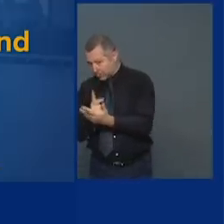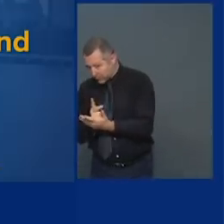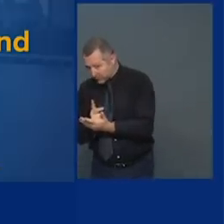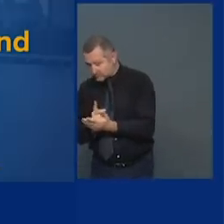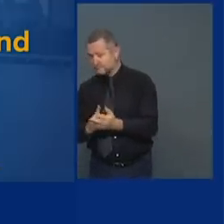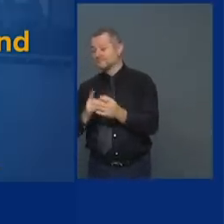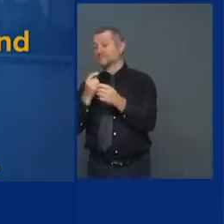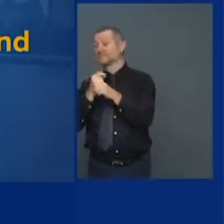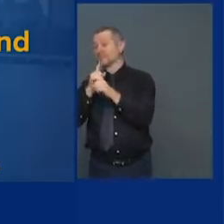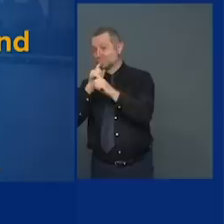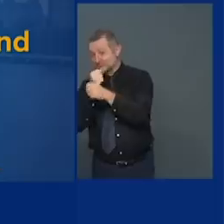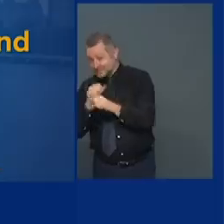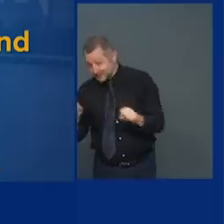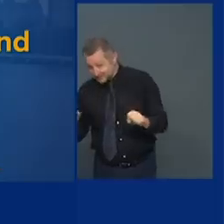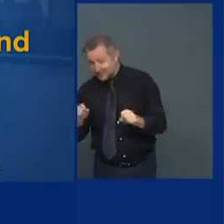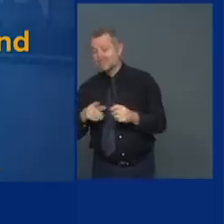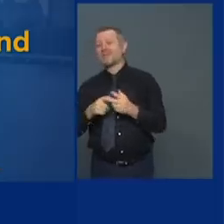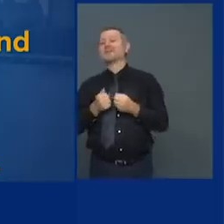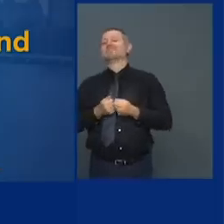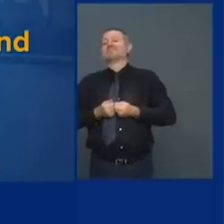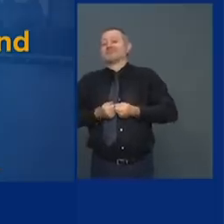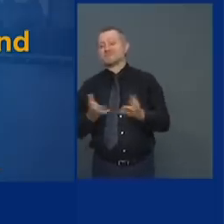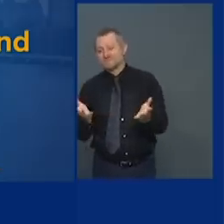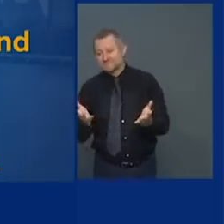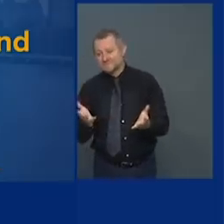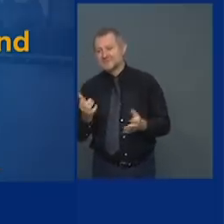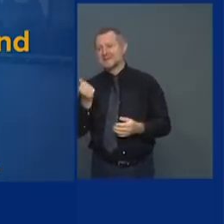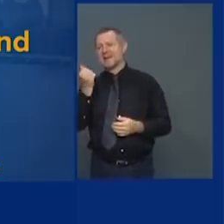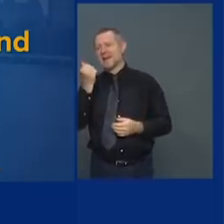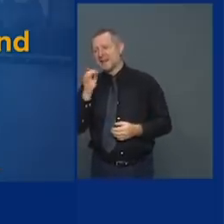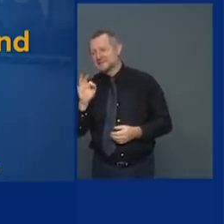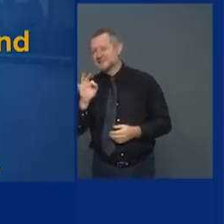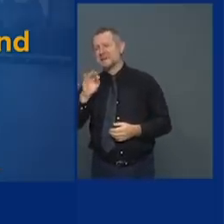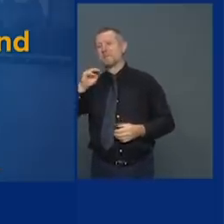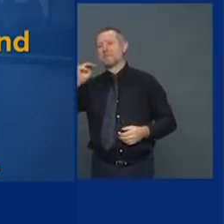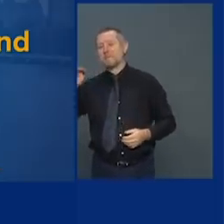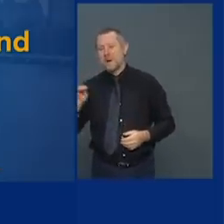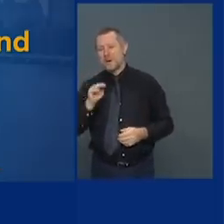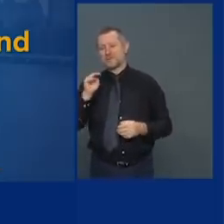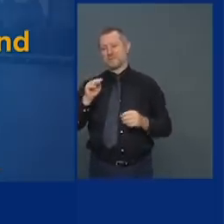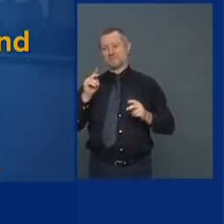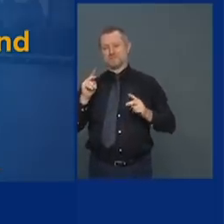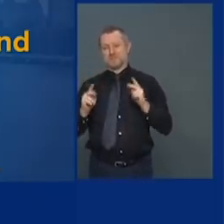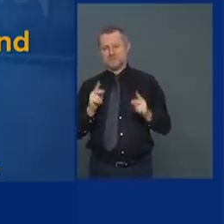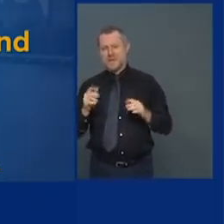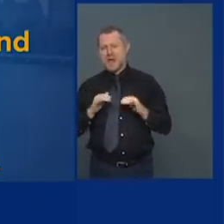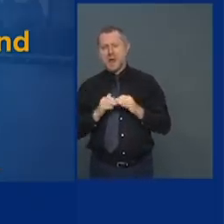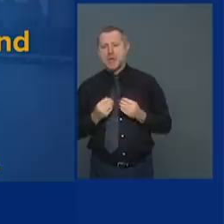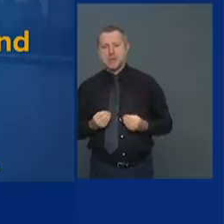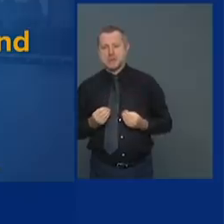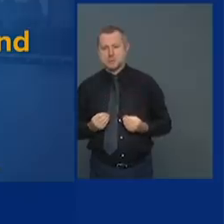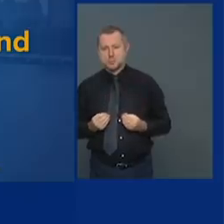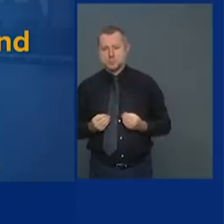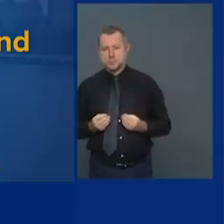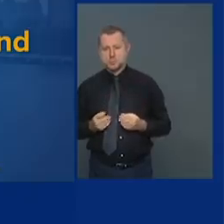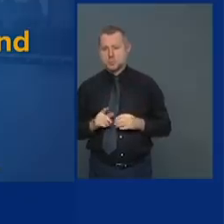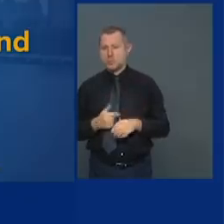to 19 million people how do you do that and how long does it take you to do that